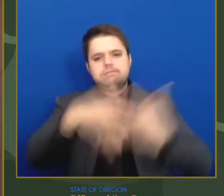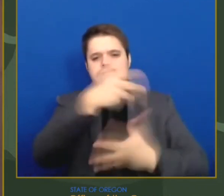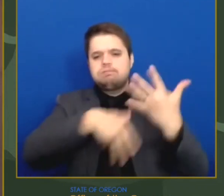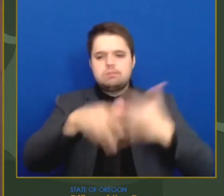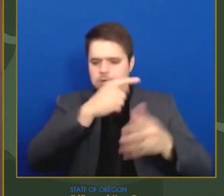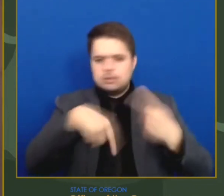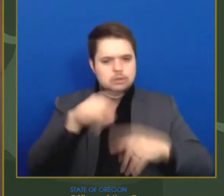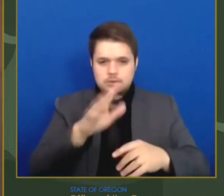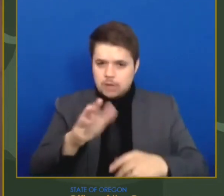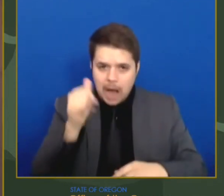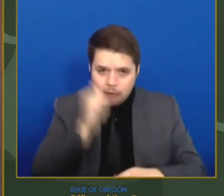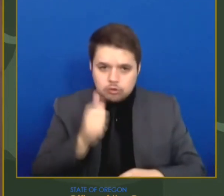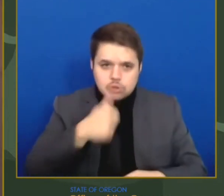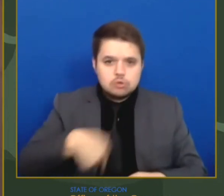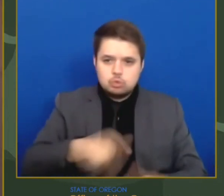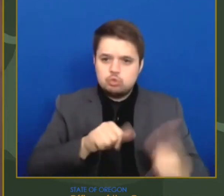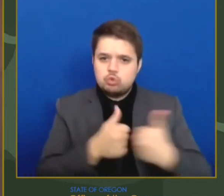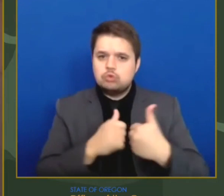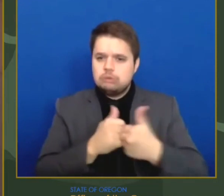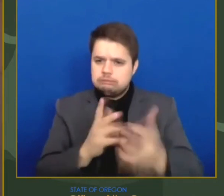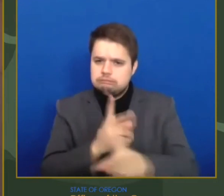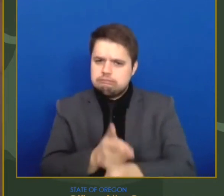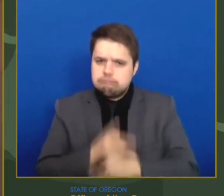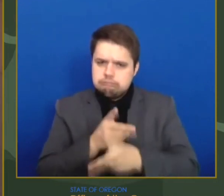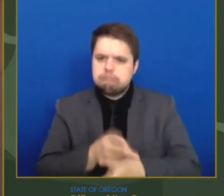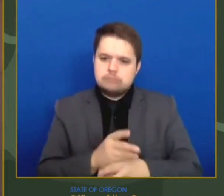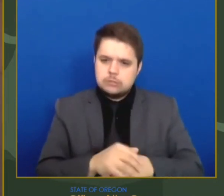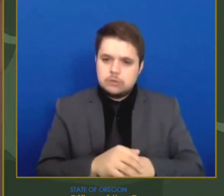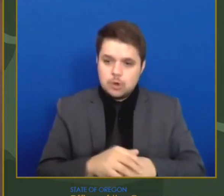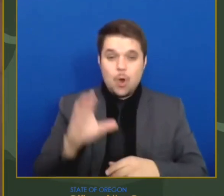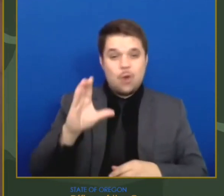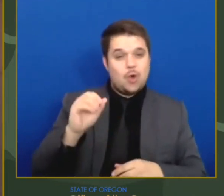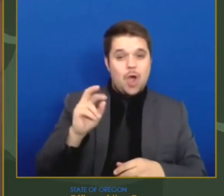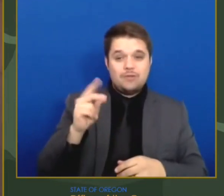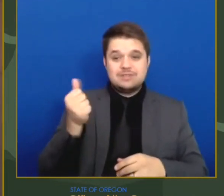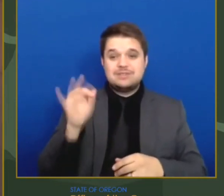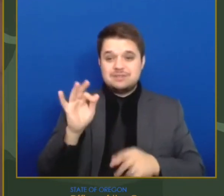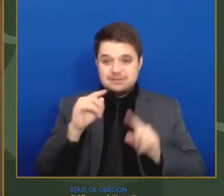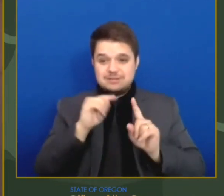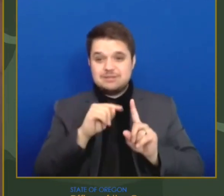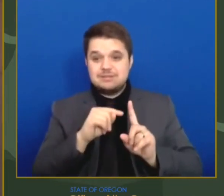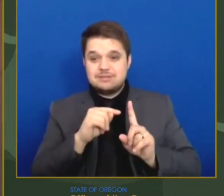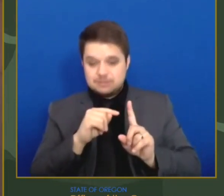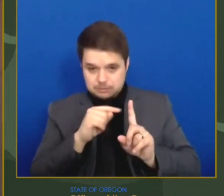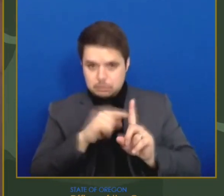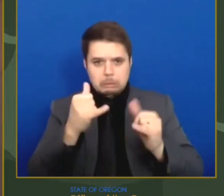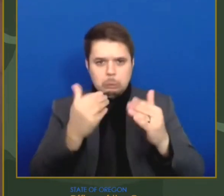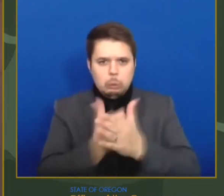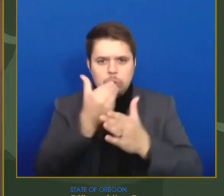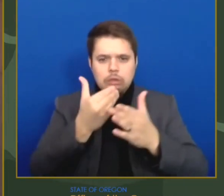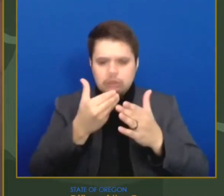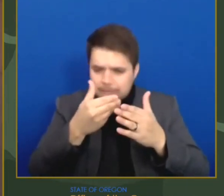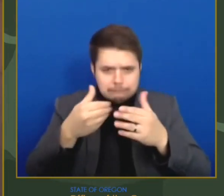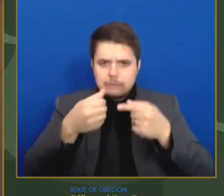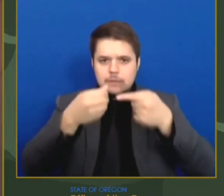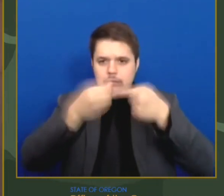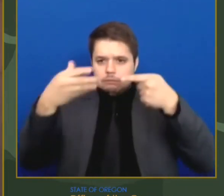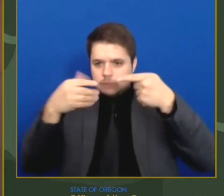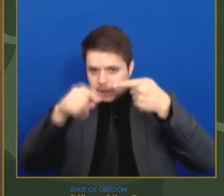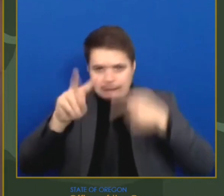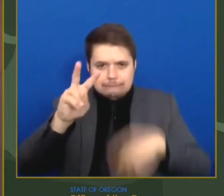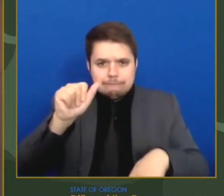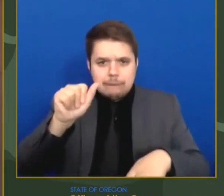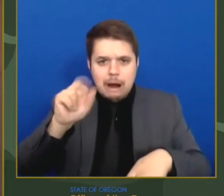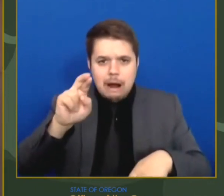COVID-19 mutation believed to have occurred spontaneously here in Oregon. This is the latest